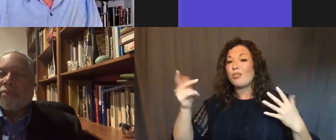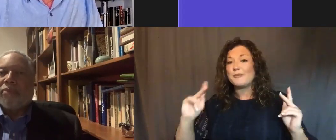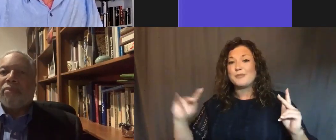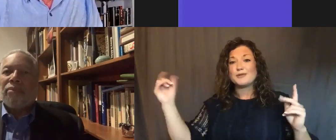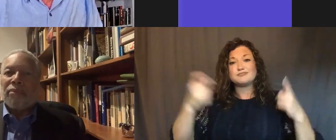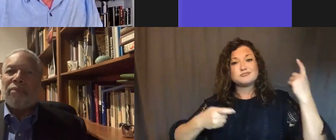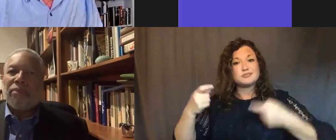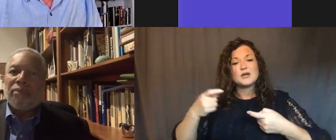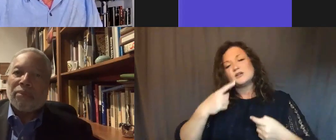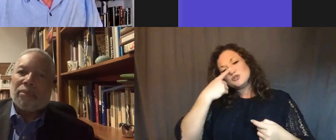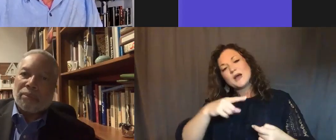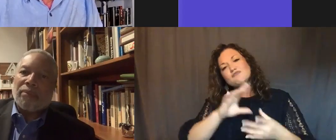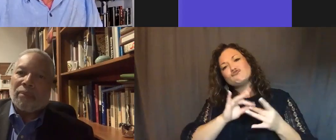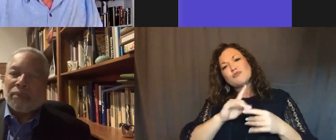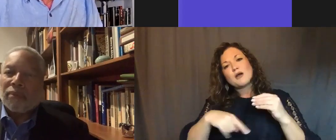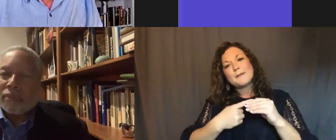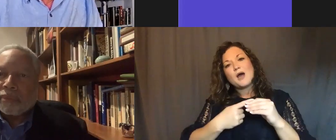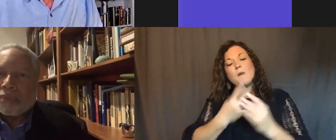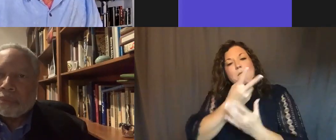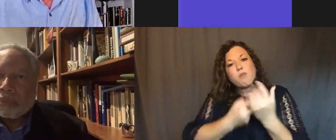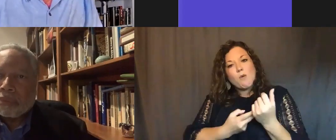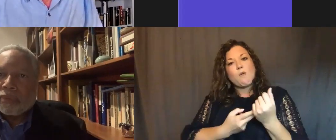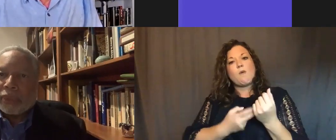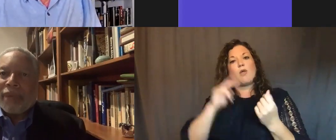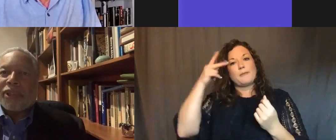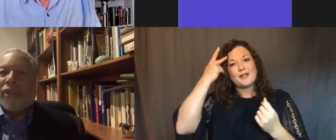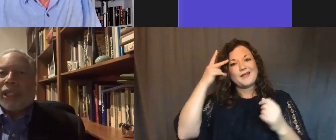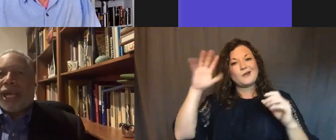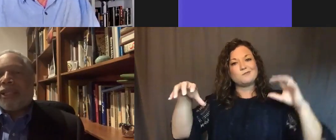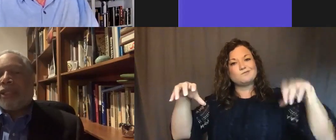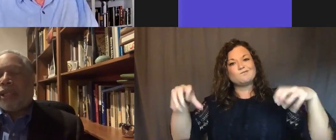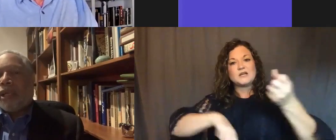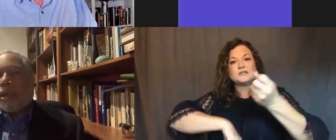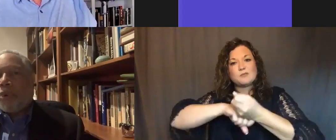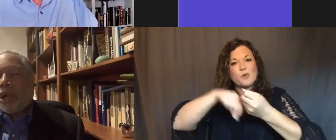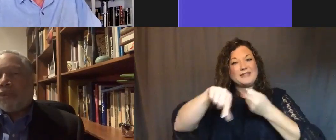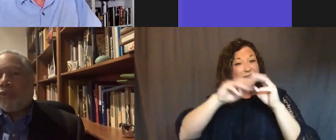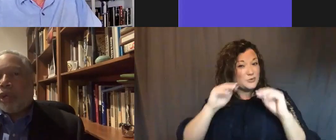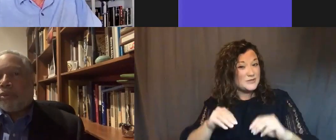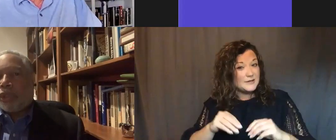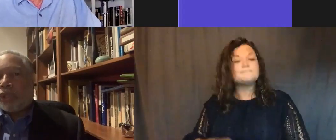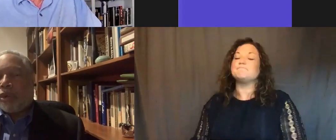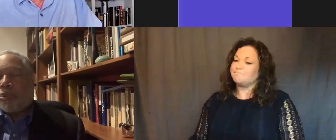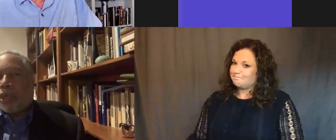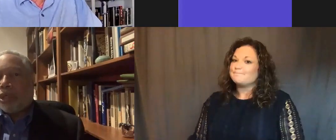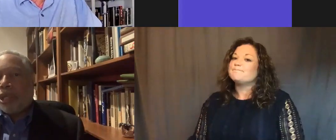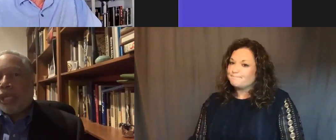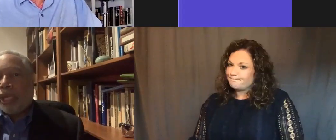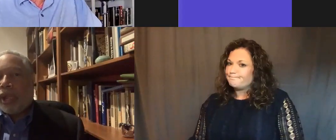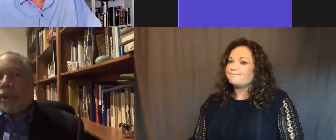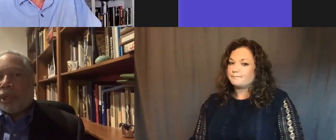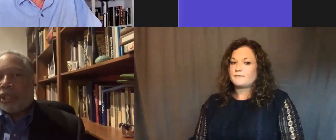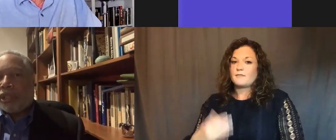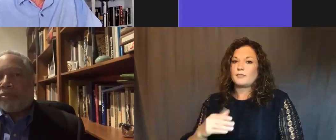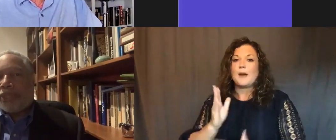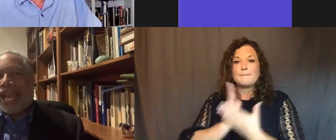about bipartisanship in the support for the museum? Absolutely. I think that part of what was so important to me